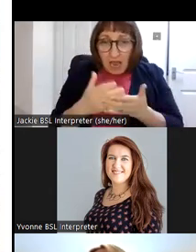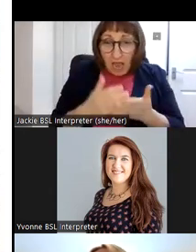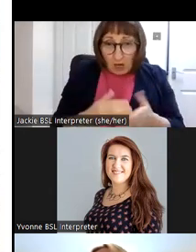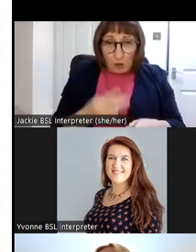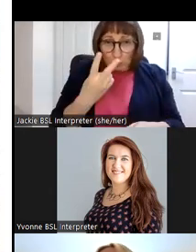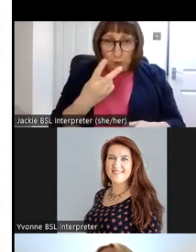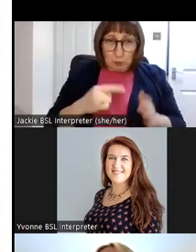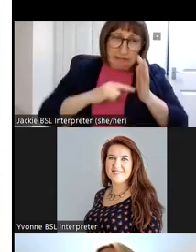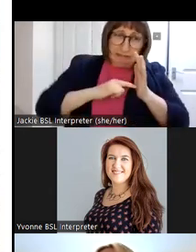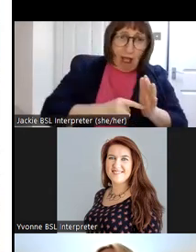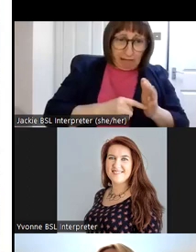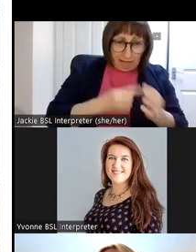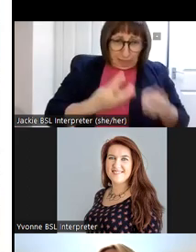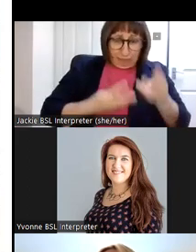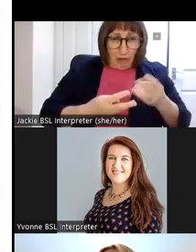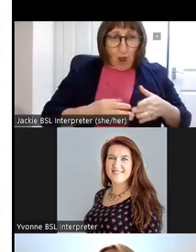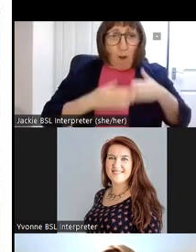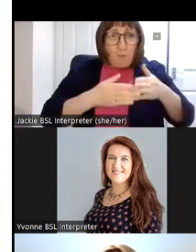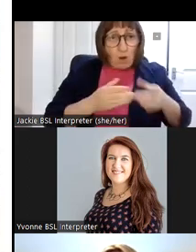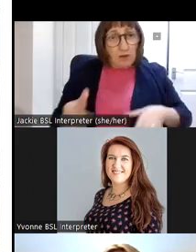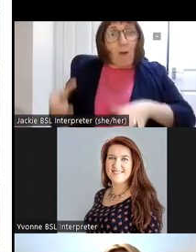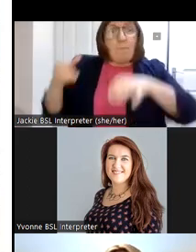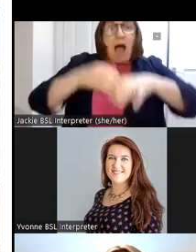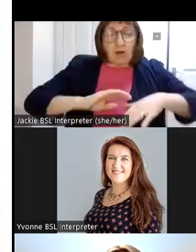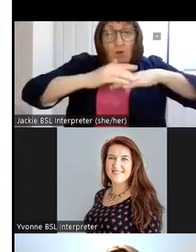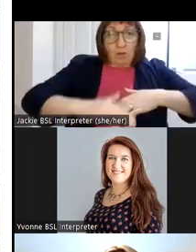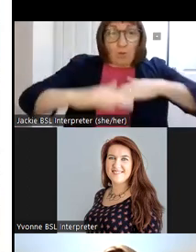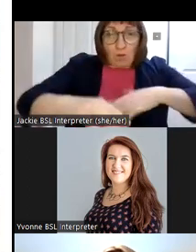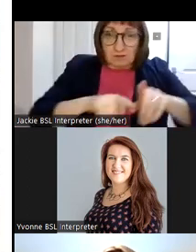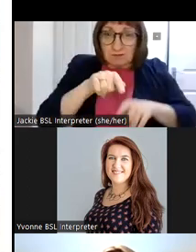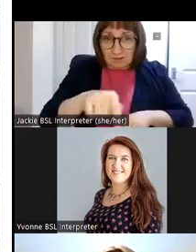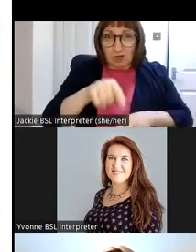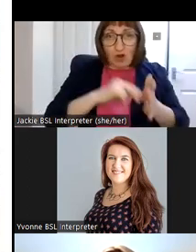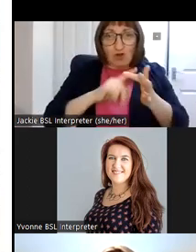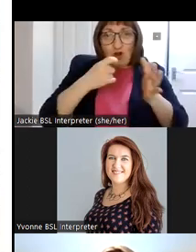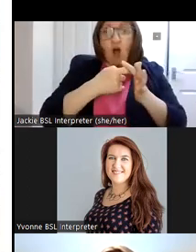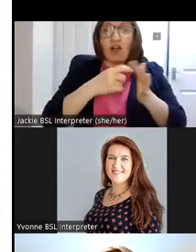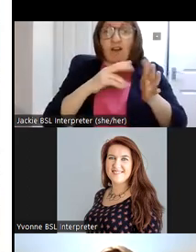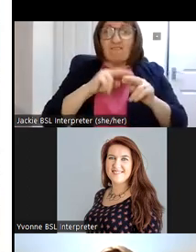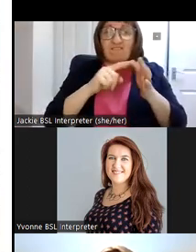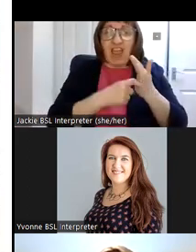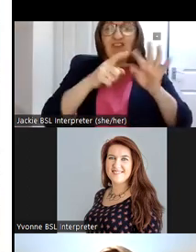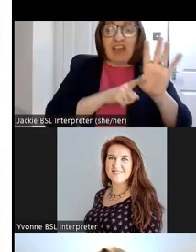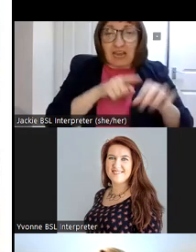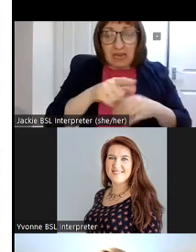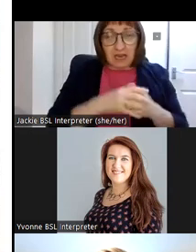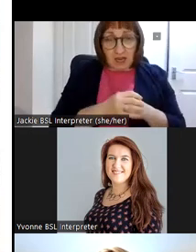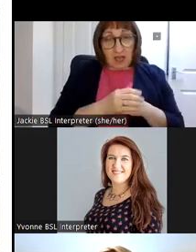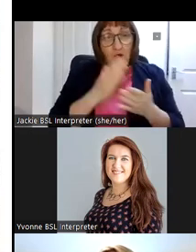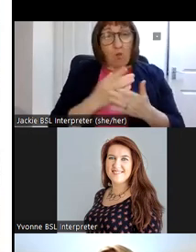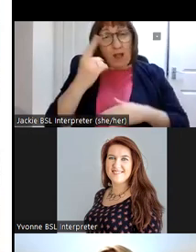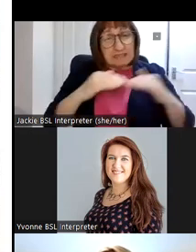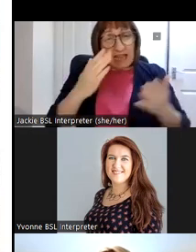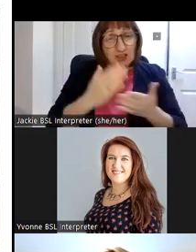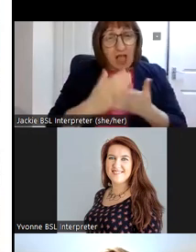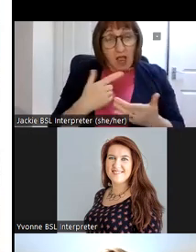-ton boat uh back onto the water at knock ferry um so uh at one stage actually